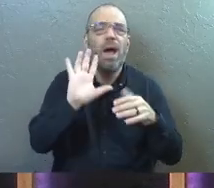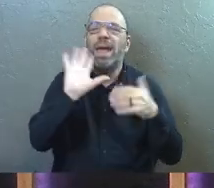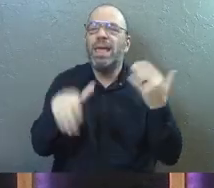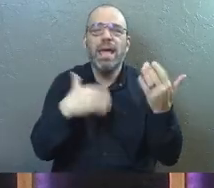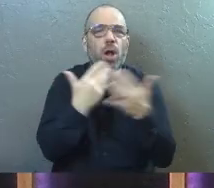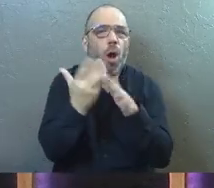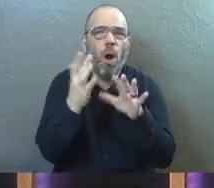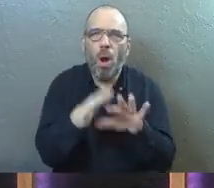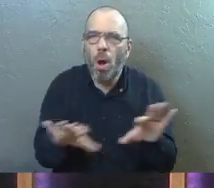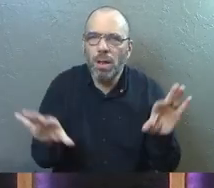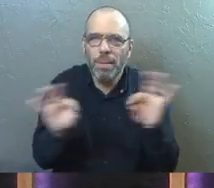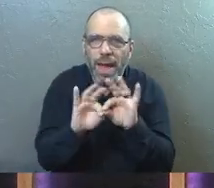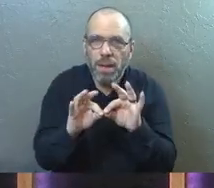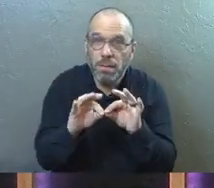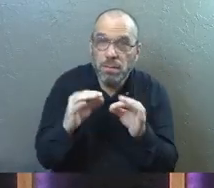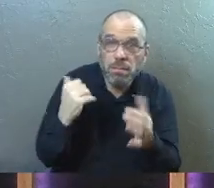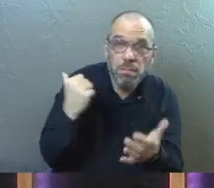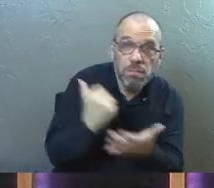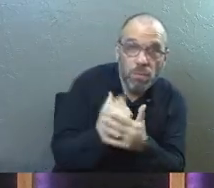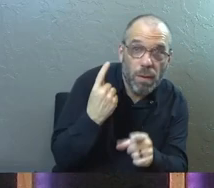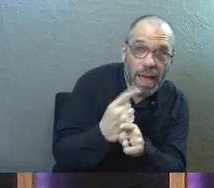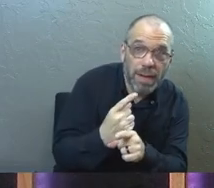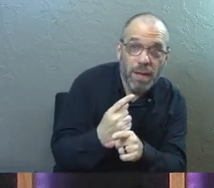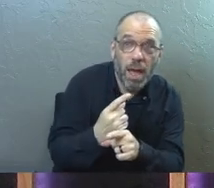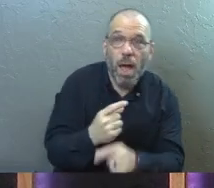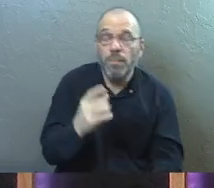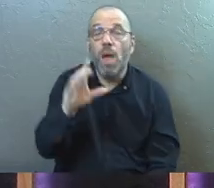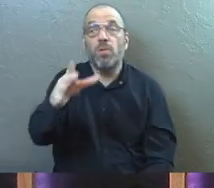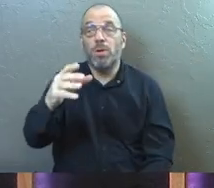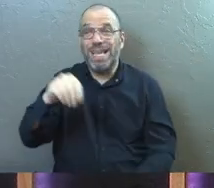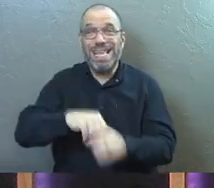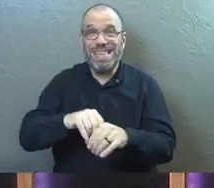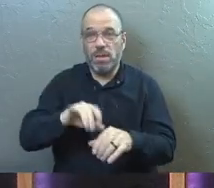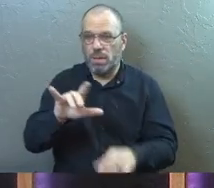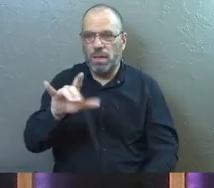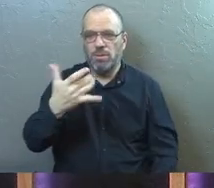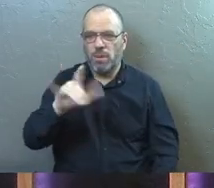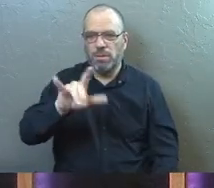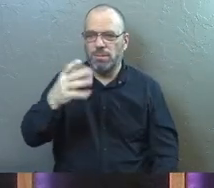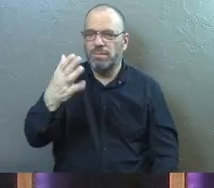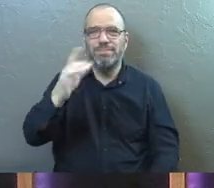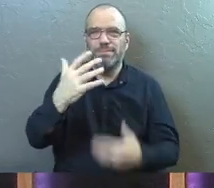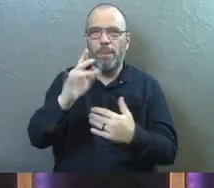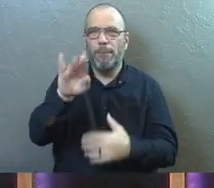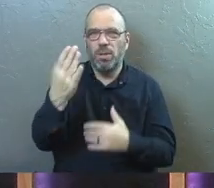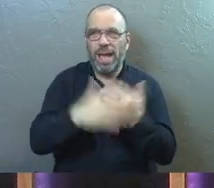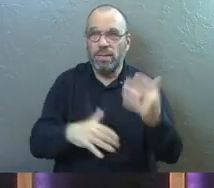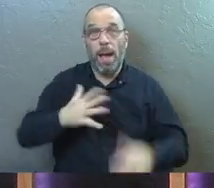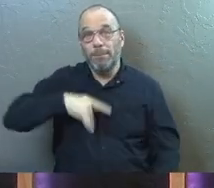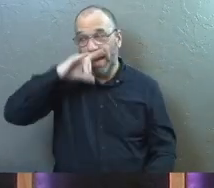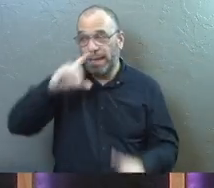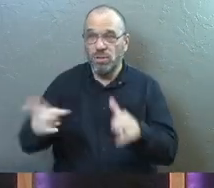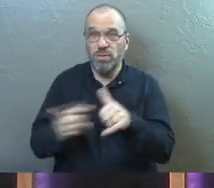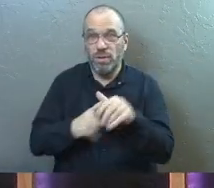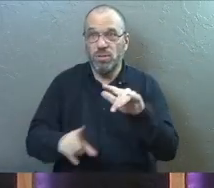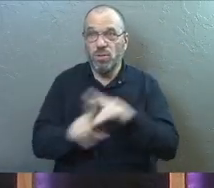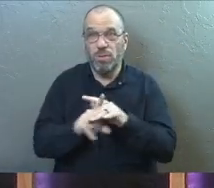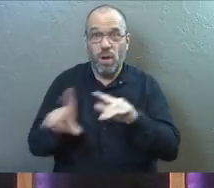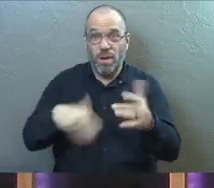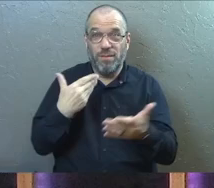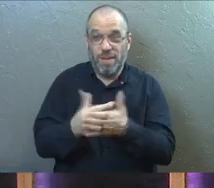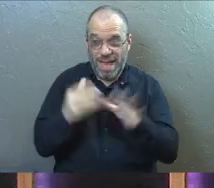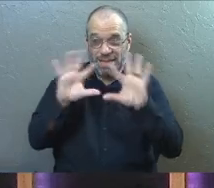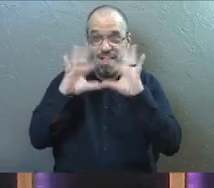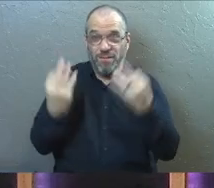all matters. It all matters, doesn't it? Those blue hand guys out in the parking lot, they matter. When my kids first came here, we first